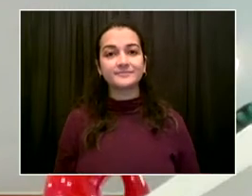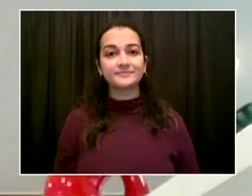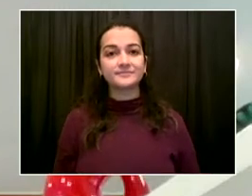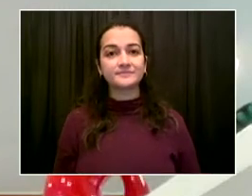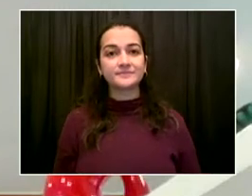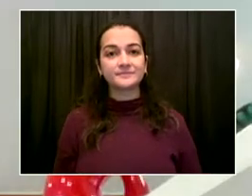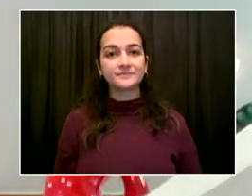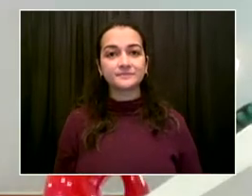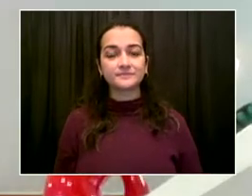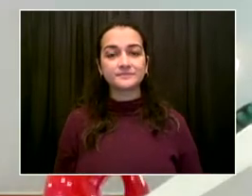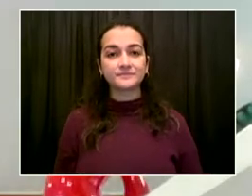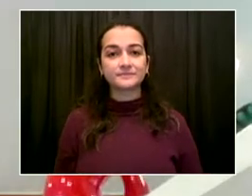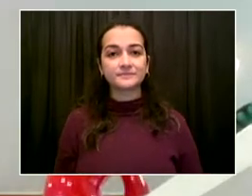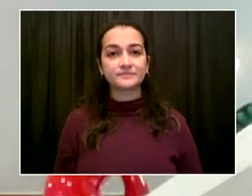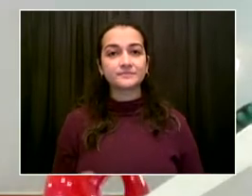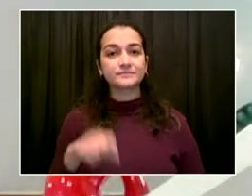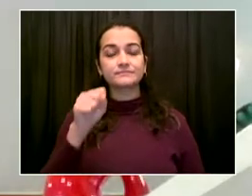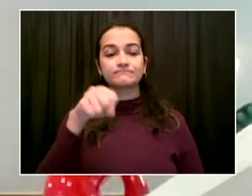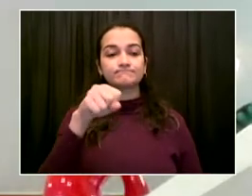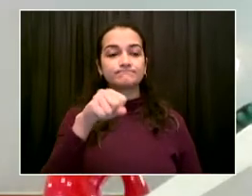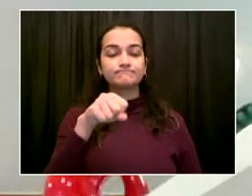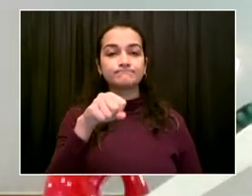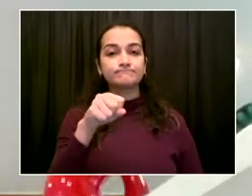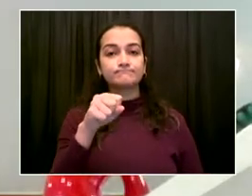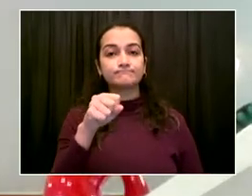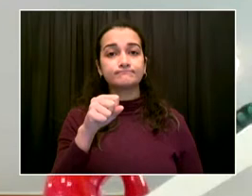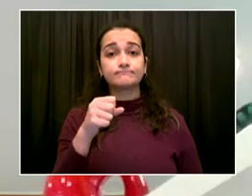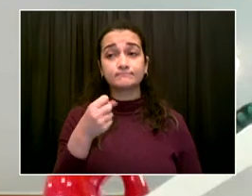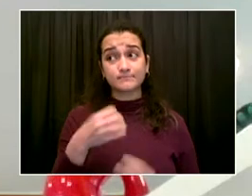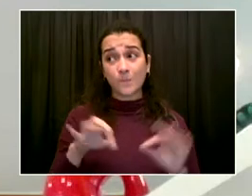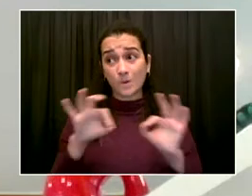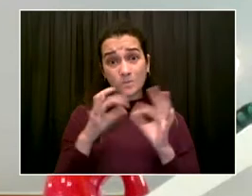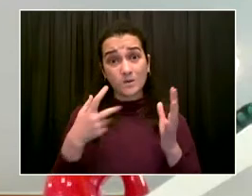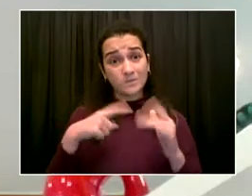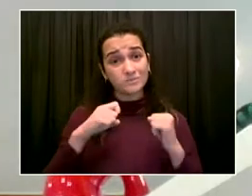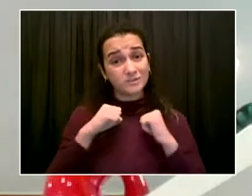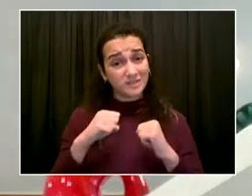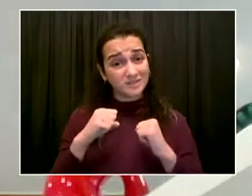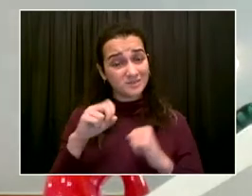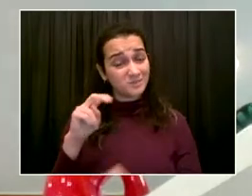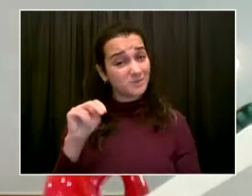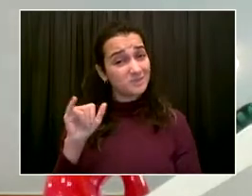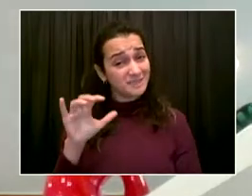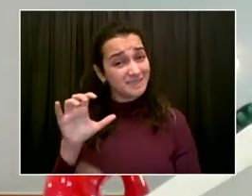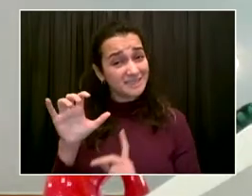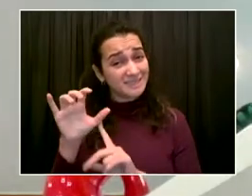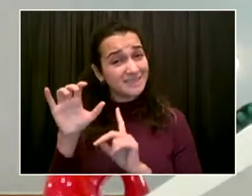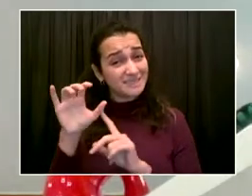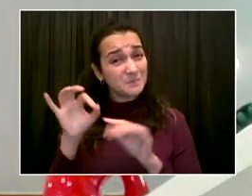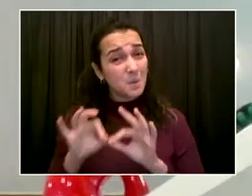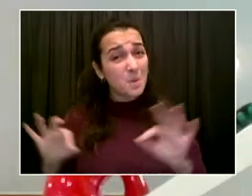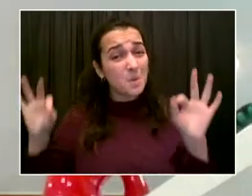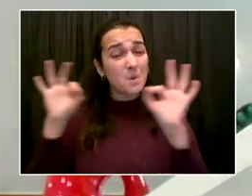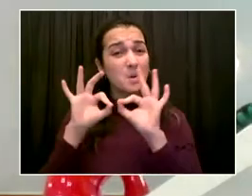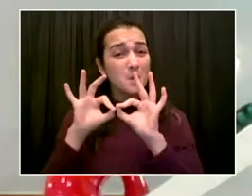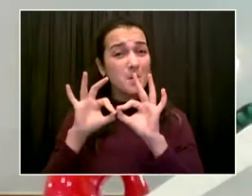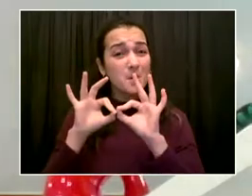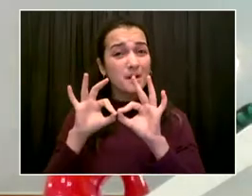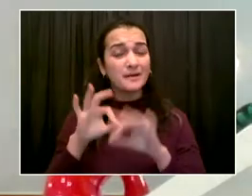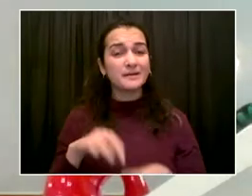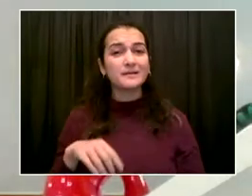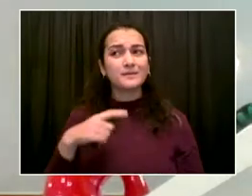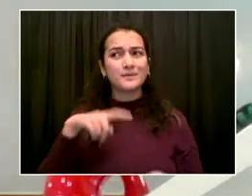New York City, really from the beginning of COVID. What we're doing now is we're seeing Omicron pop up in other countries. We're